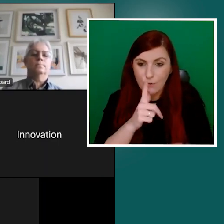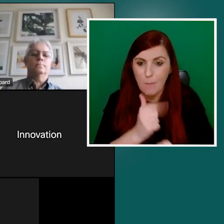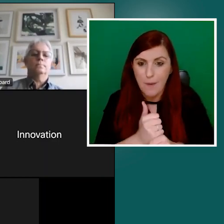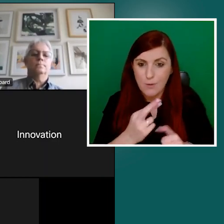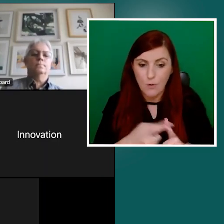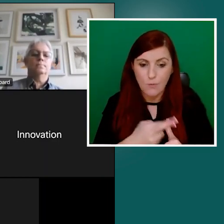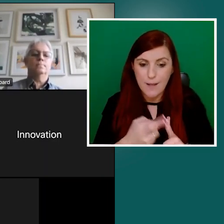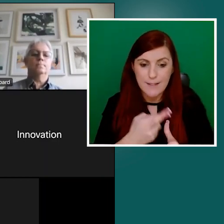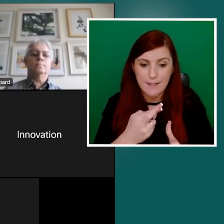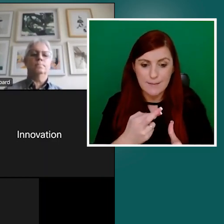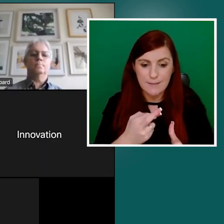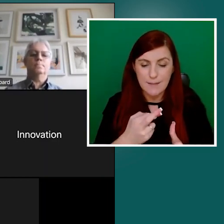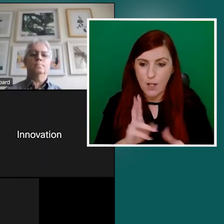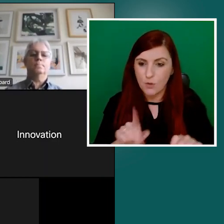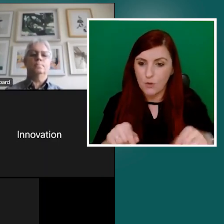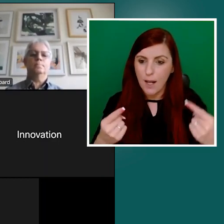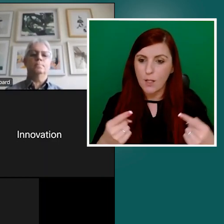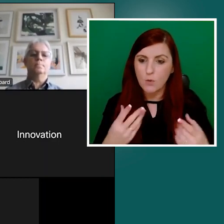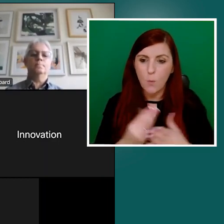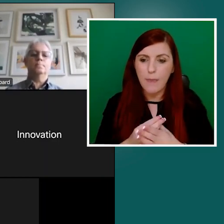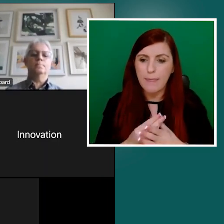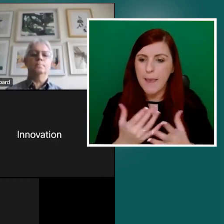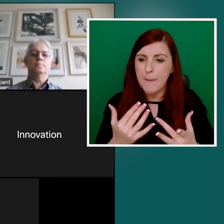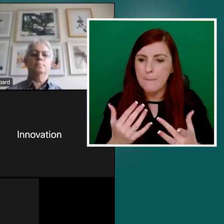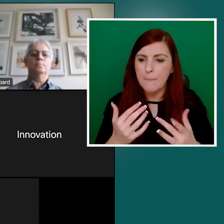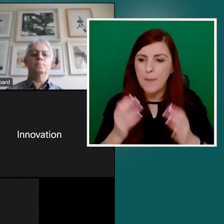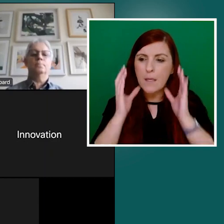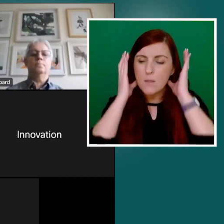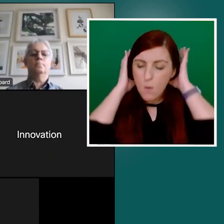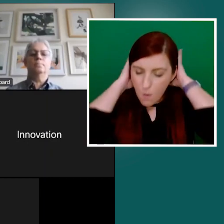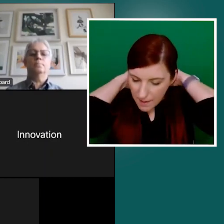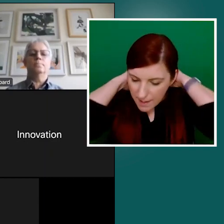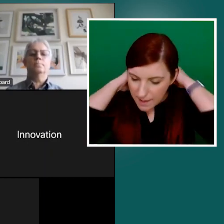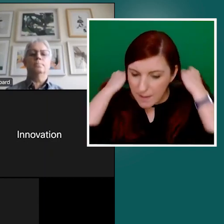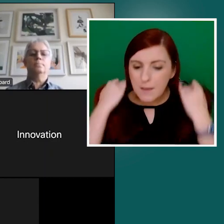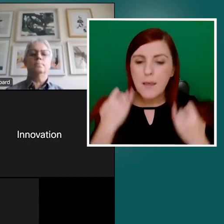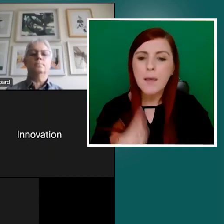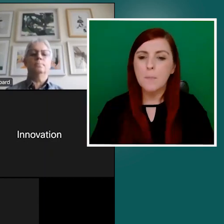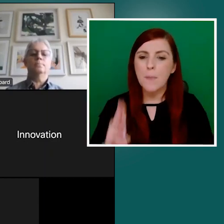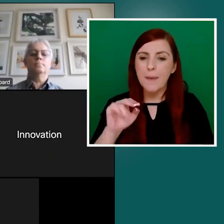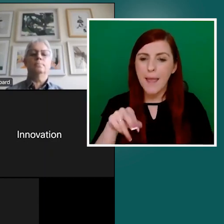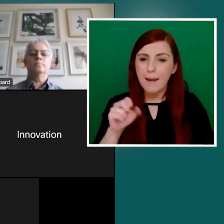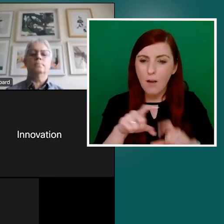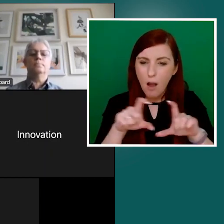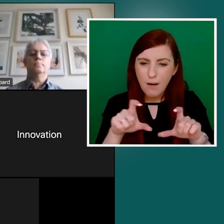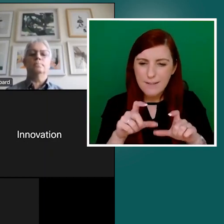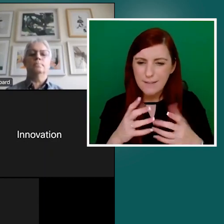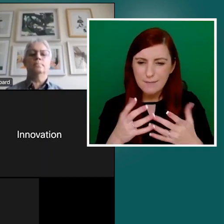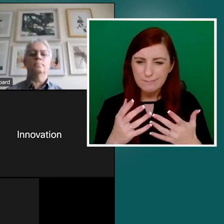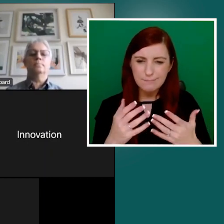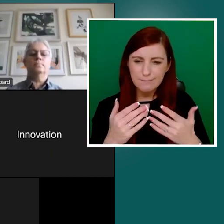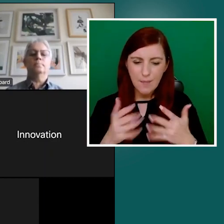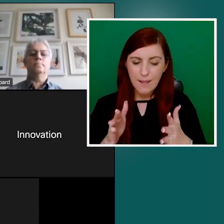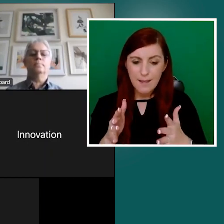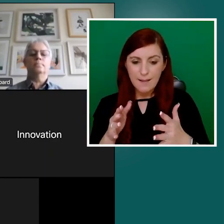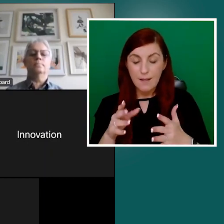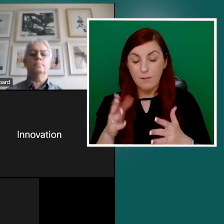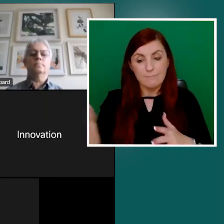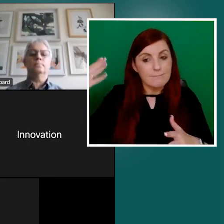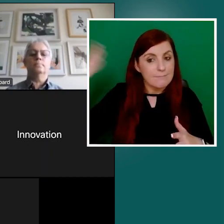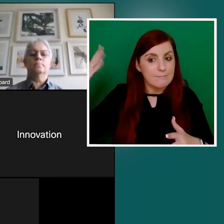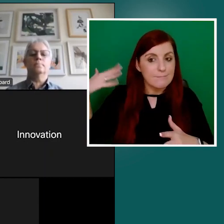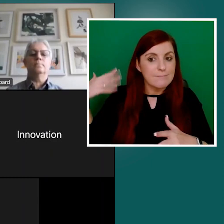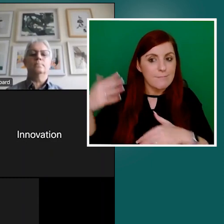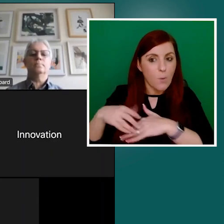with the PPN card and anyway, so once again, that that's a historic regulation for very